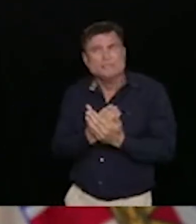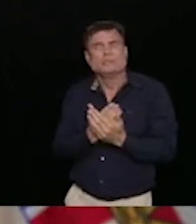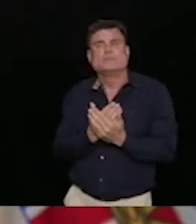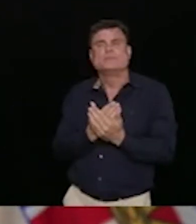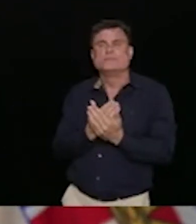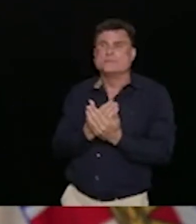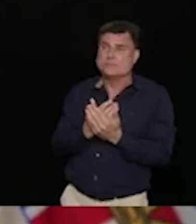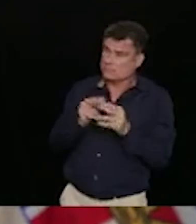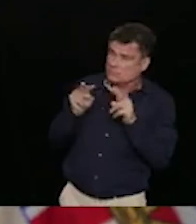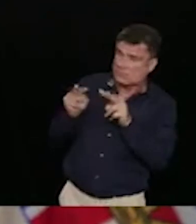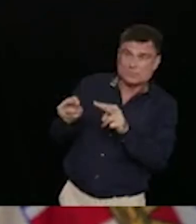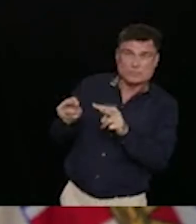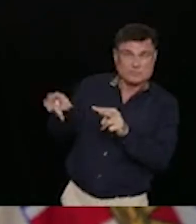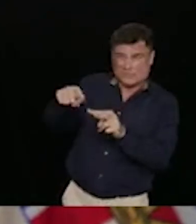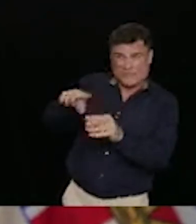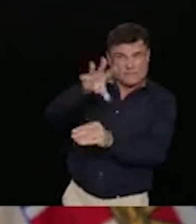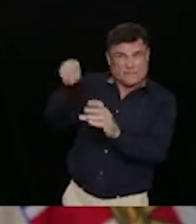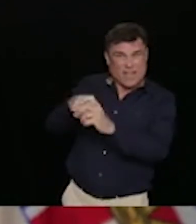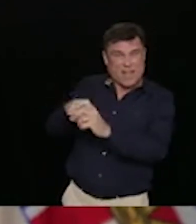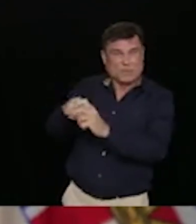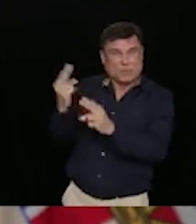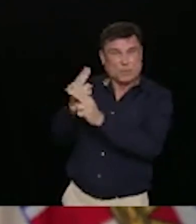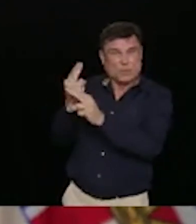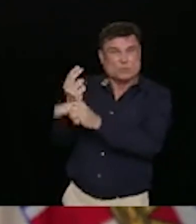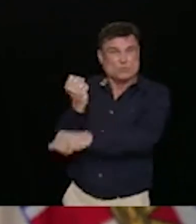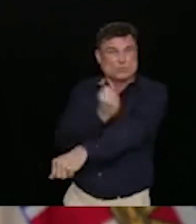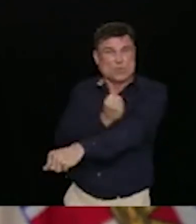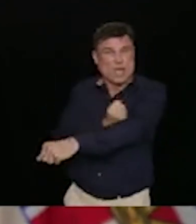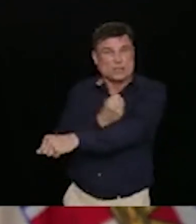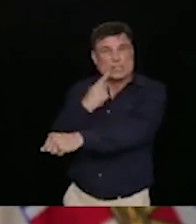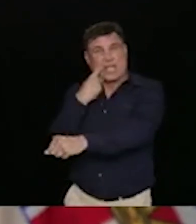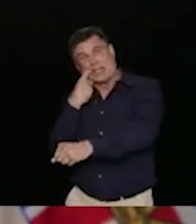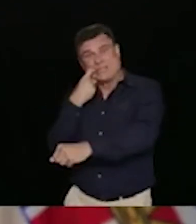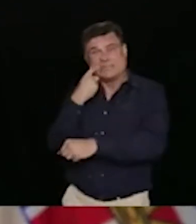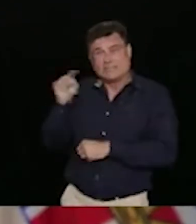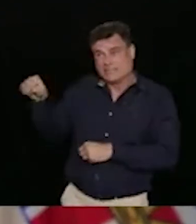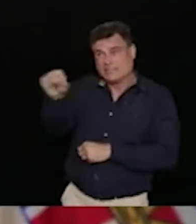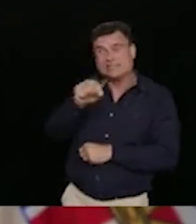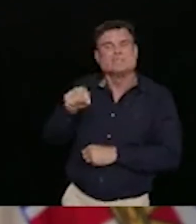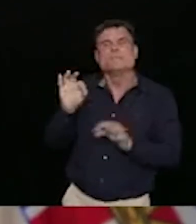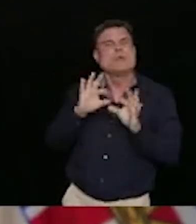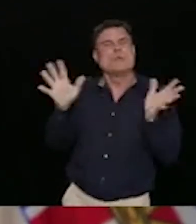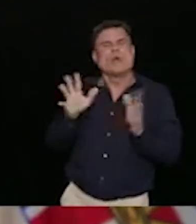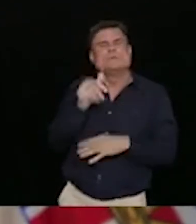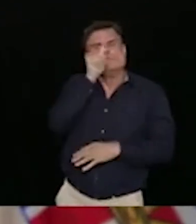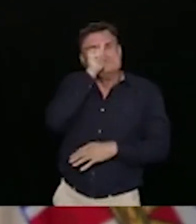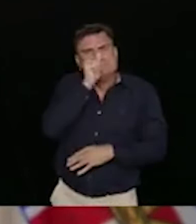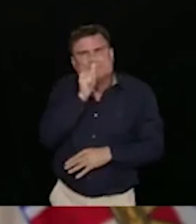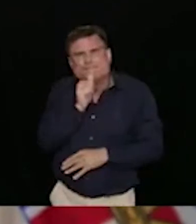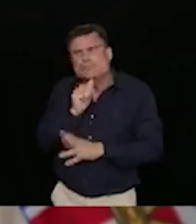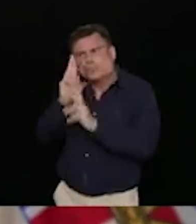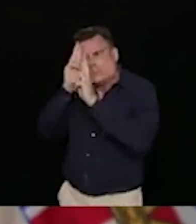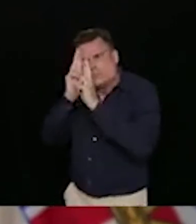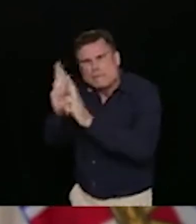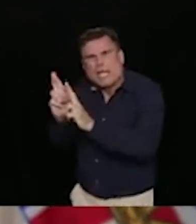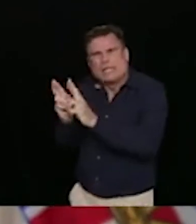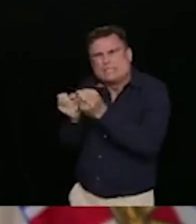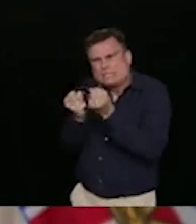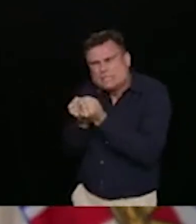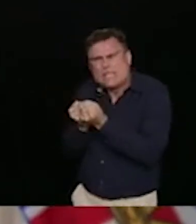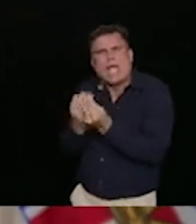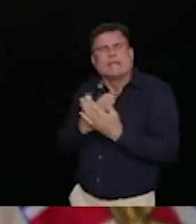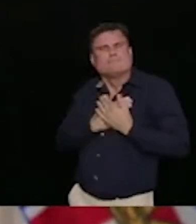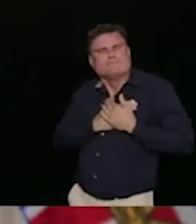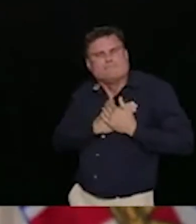with. And to make sure that are doing everything that we can to connect. Because we know that connection is what helps